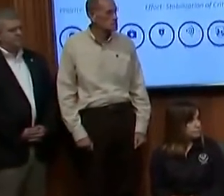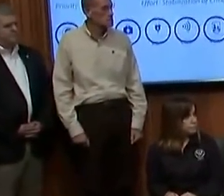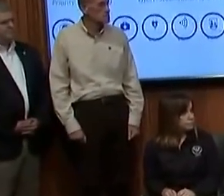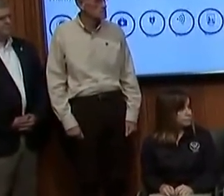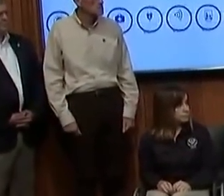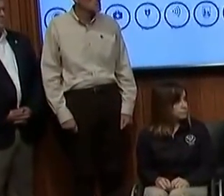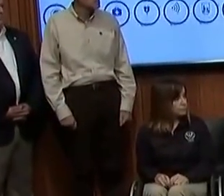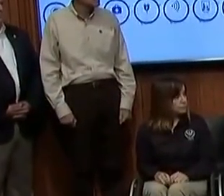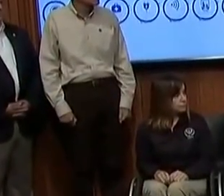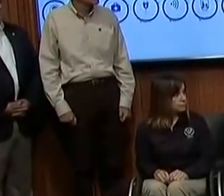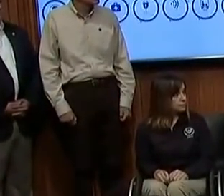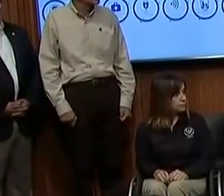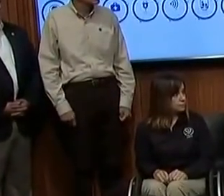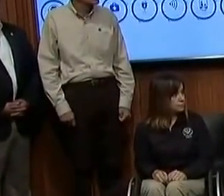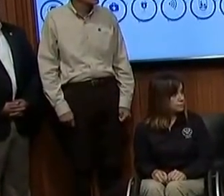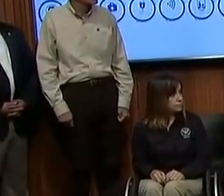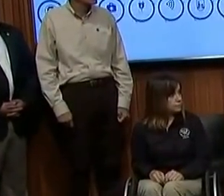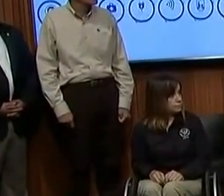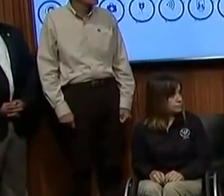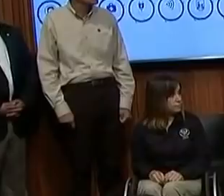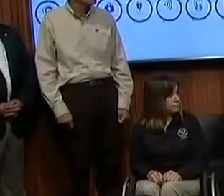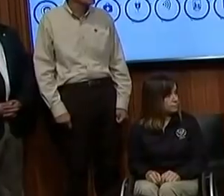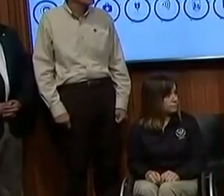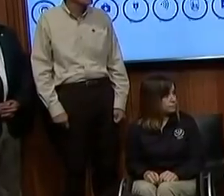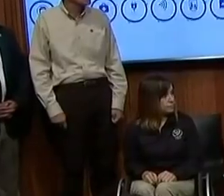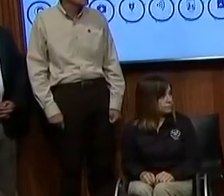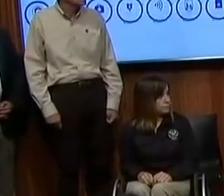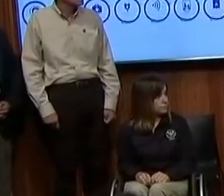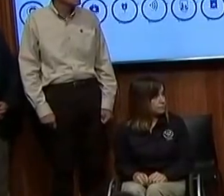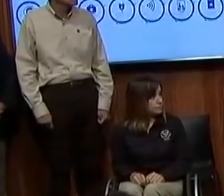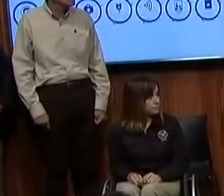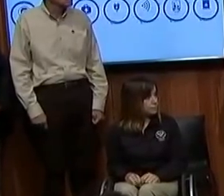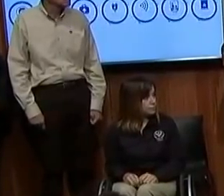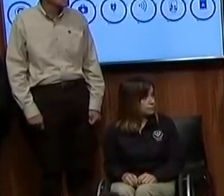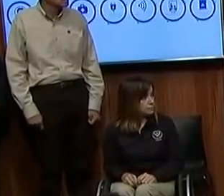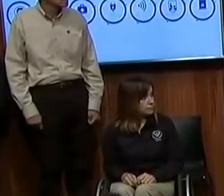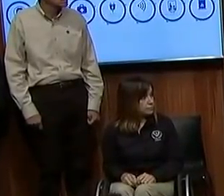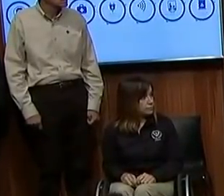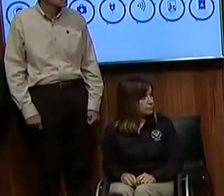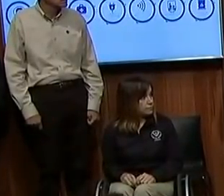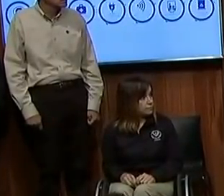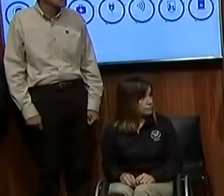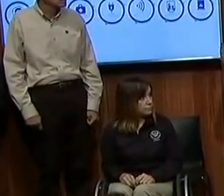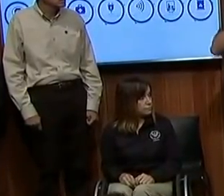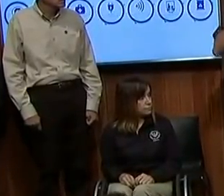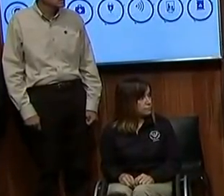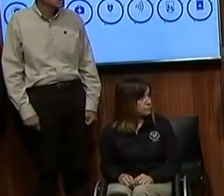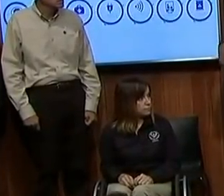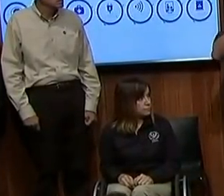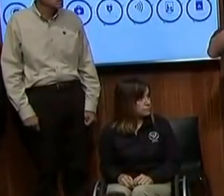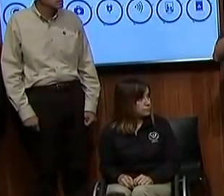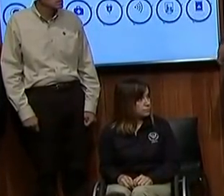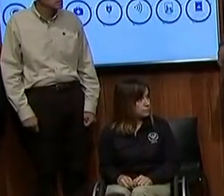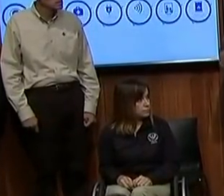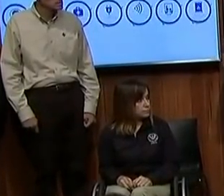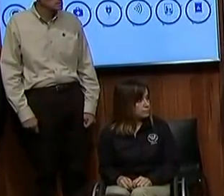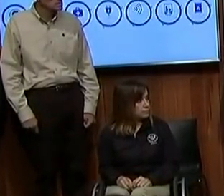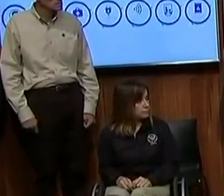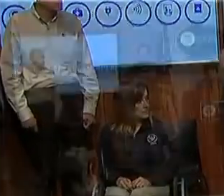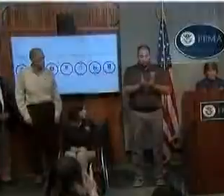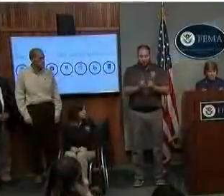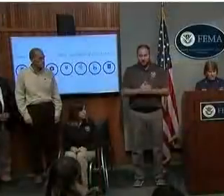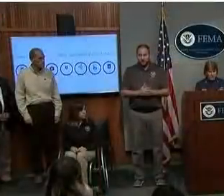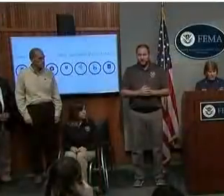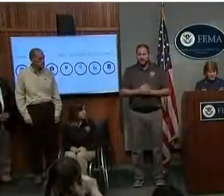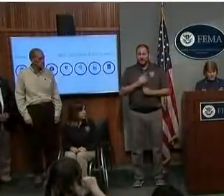Thank you, sir. Good morning. My name is Rear Admiral Meredith Austin with the Coast Guard. The safety of the people in the hurricane's path, as well